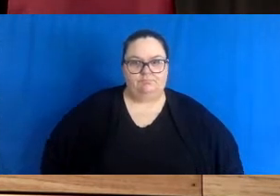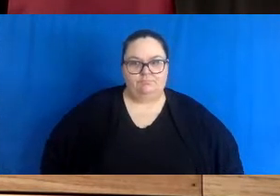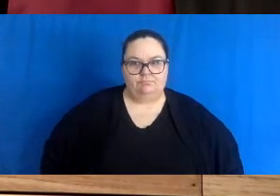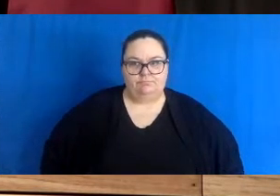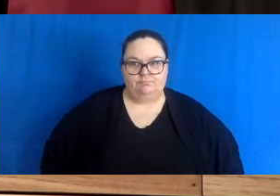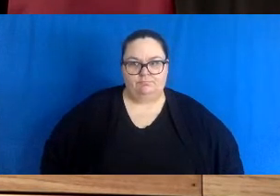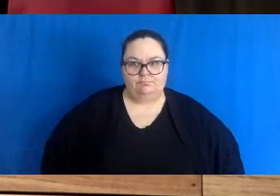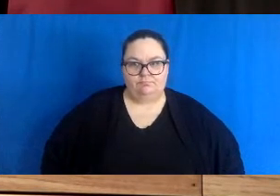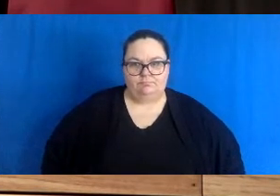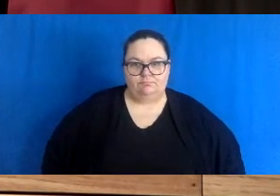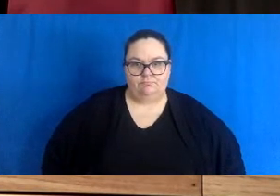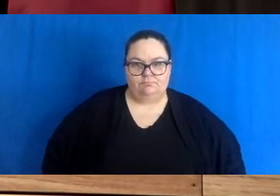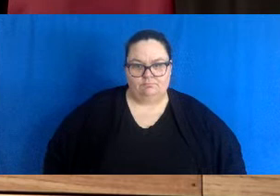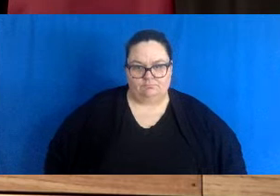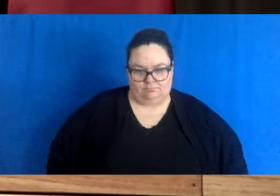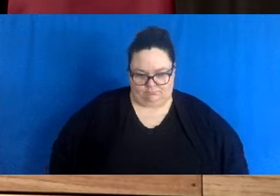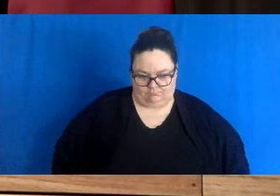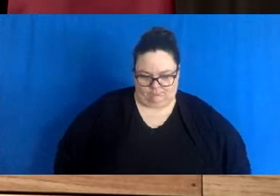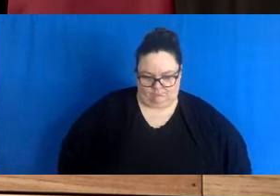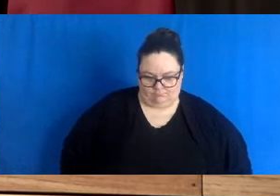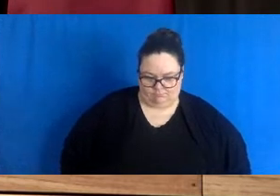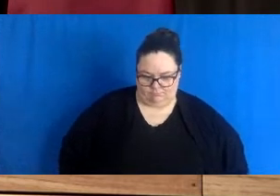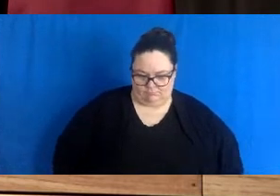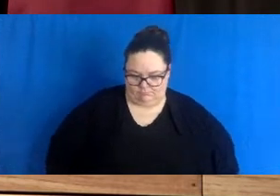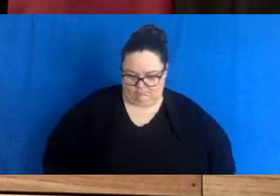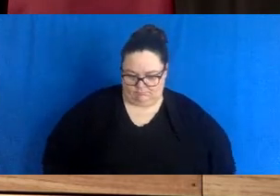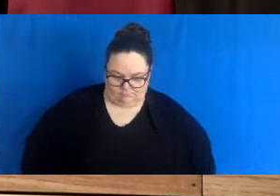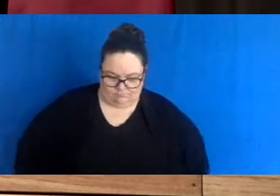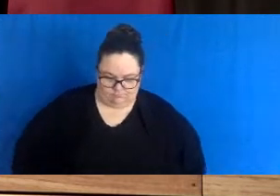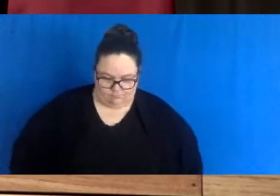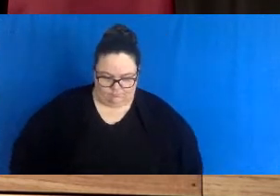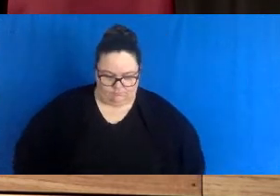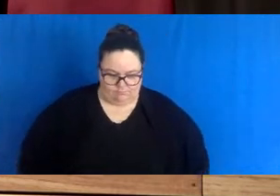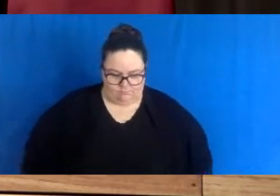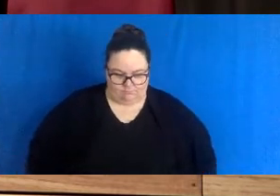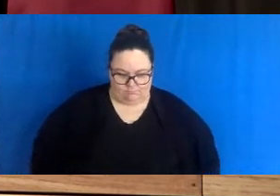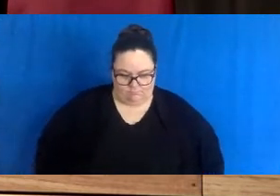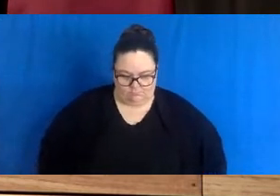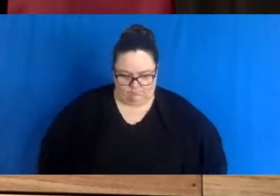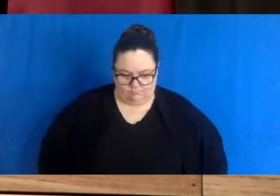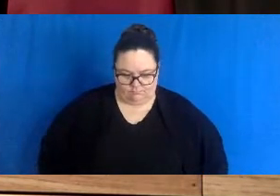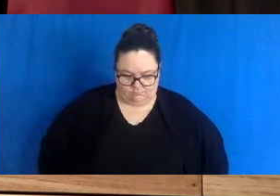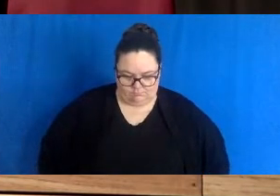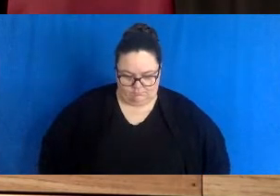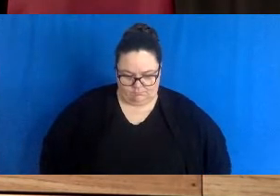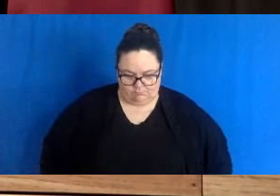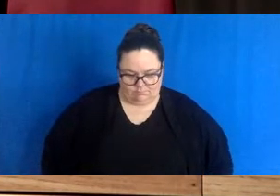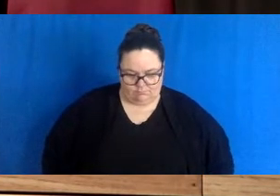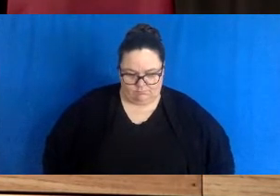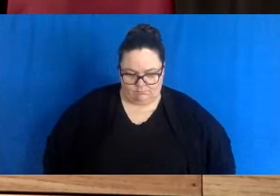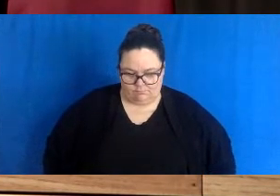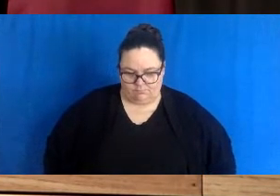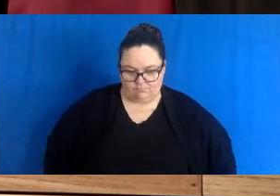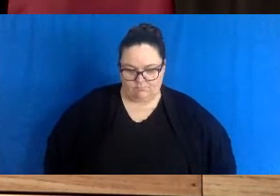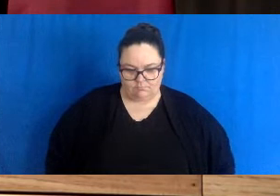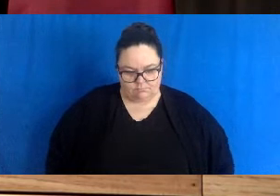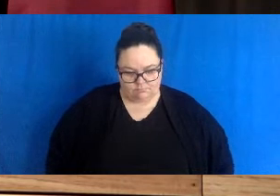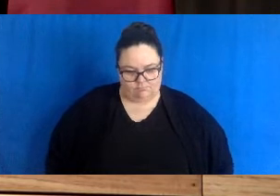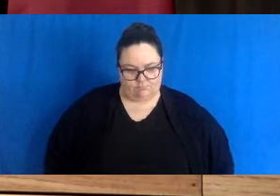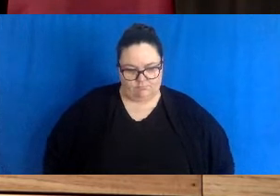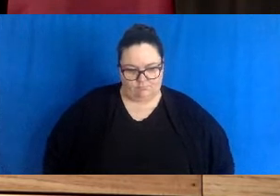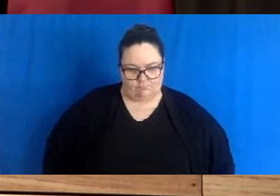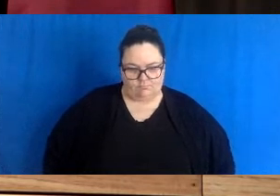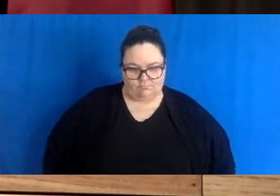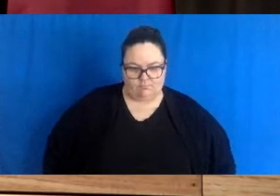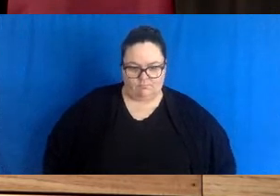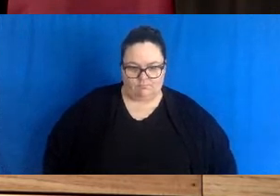have people come back to work early five days after being diagnosed with